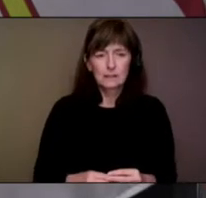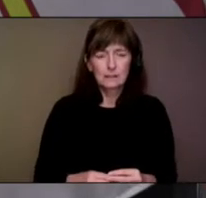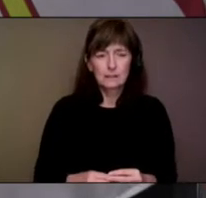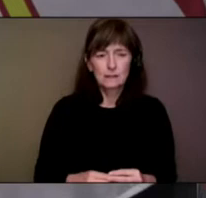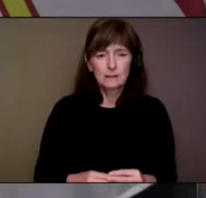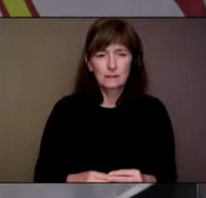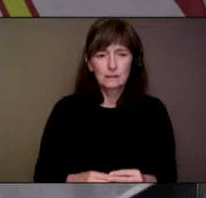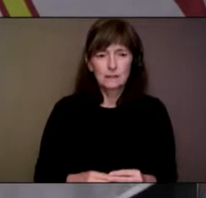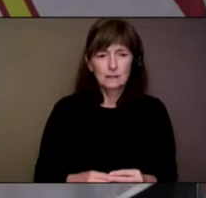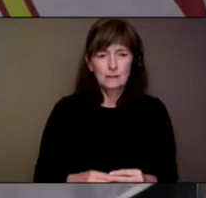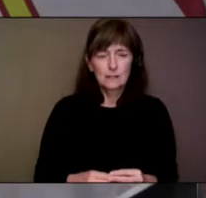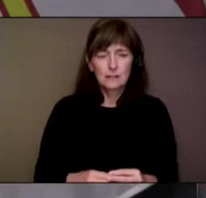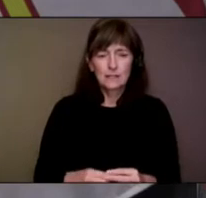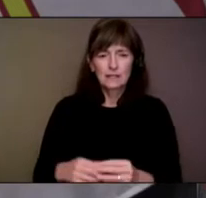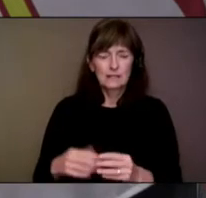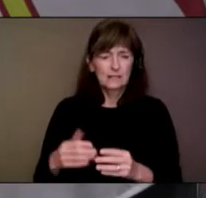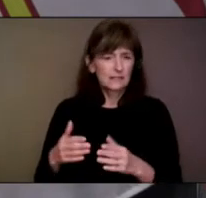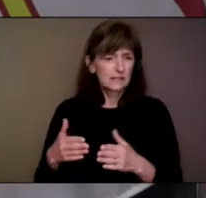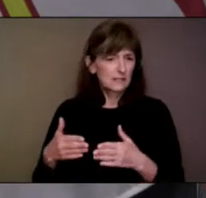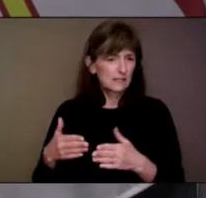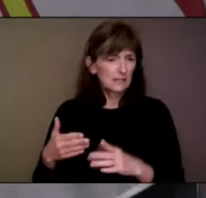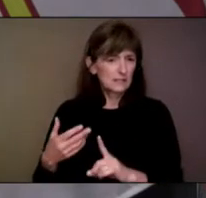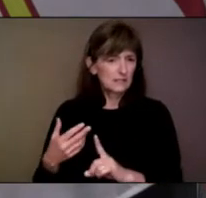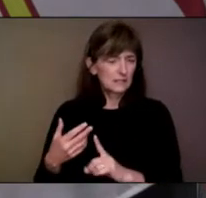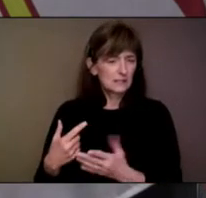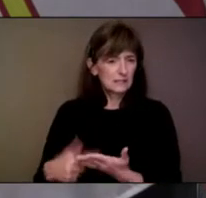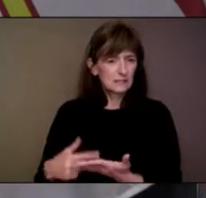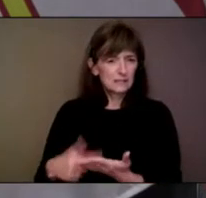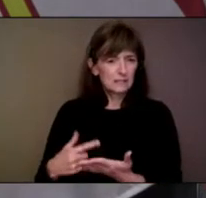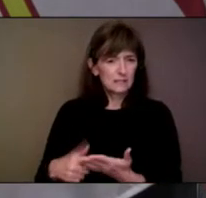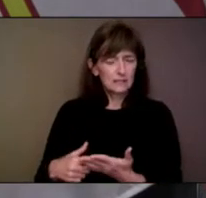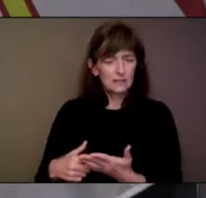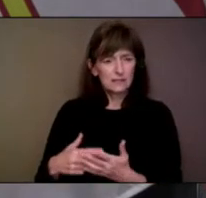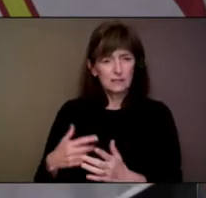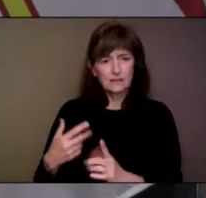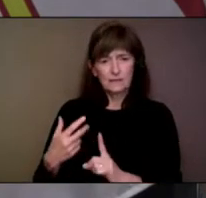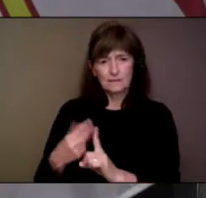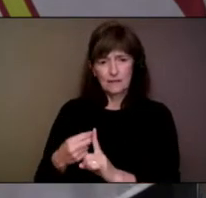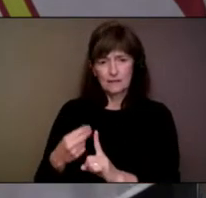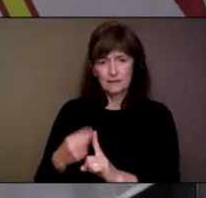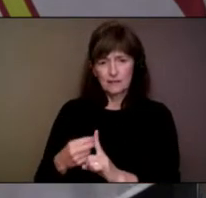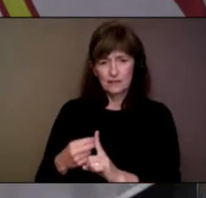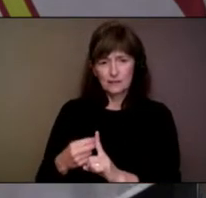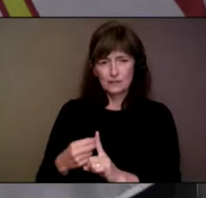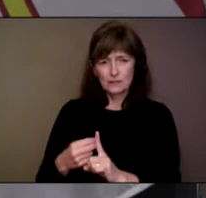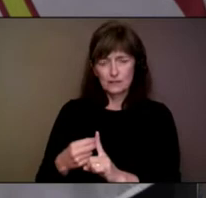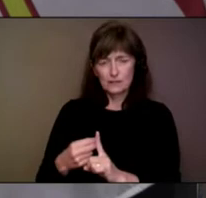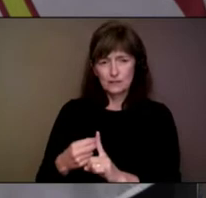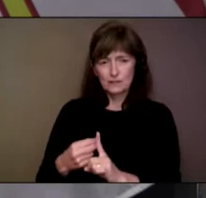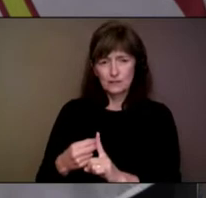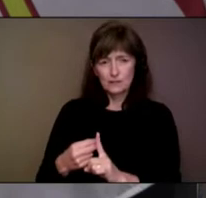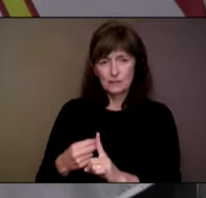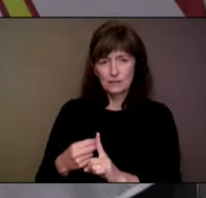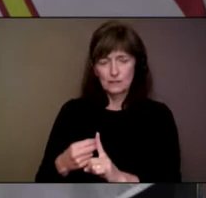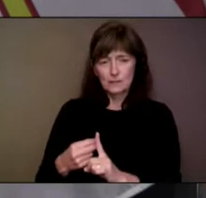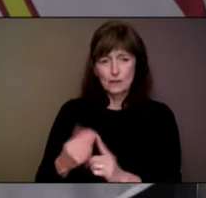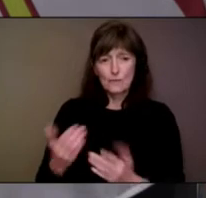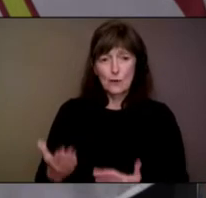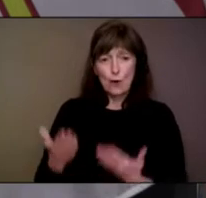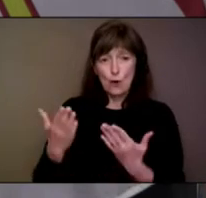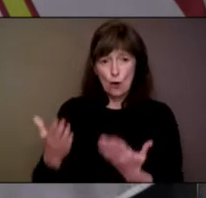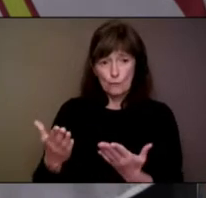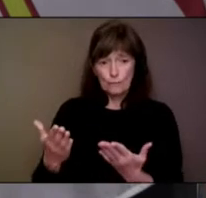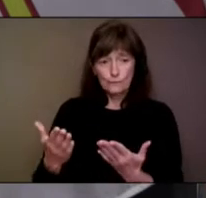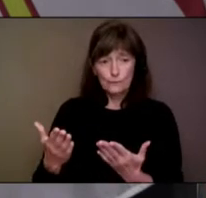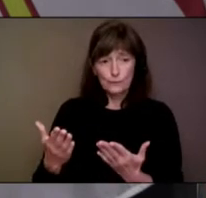discussions about that and certainly, you know, from our point of view, the more people that are vaccinated, the better, especially if these